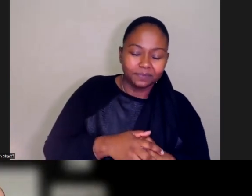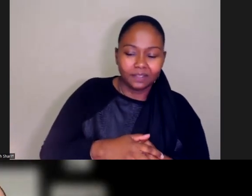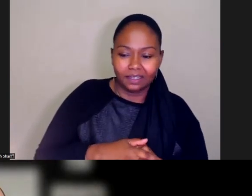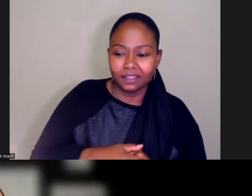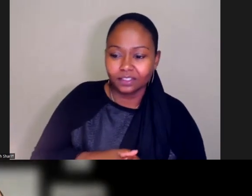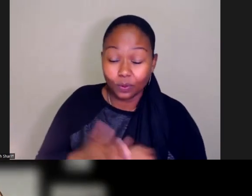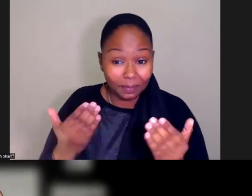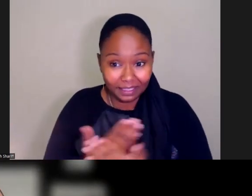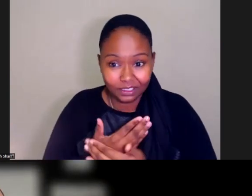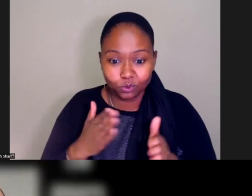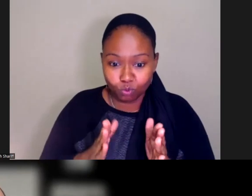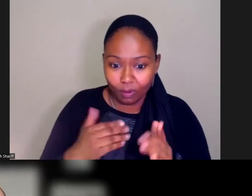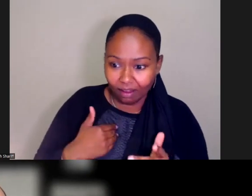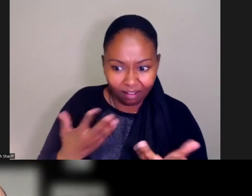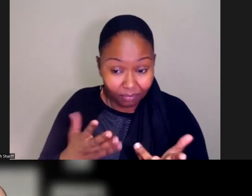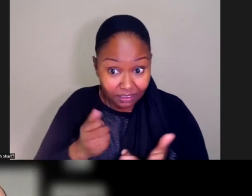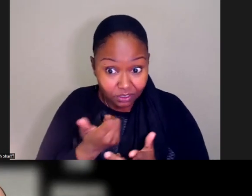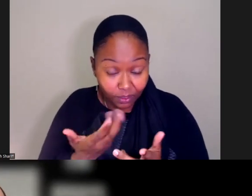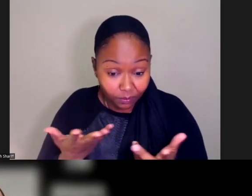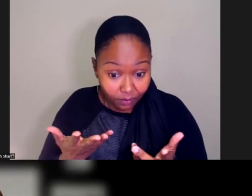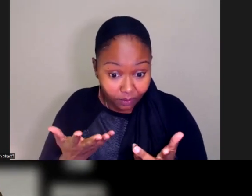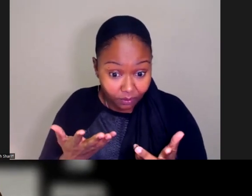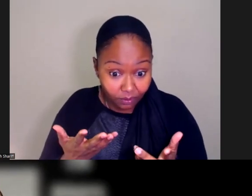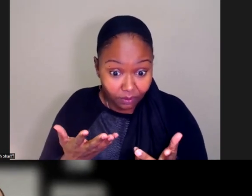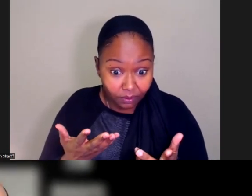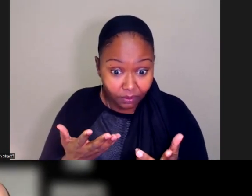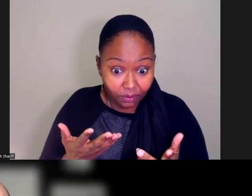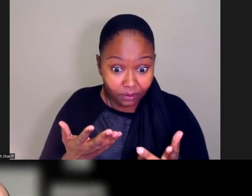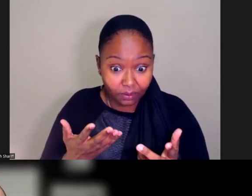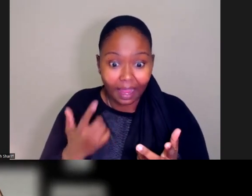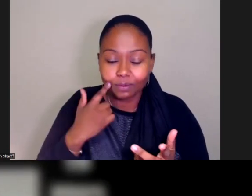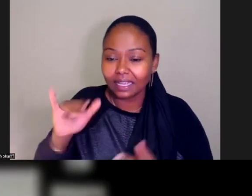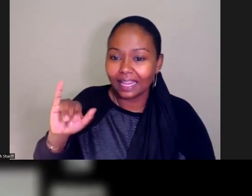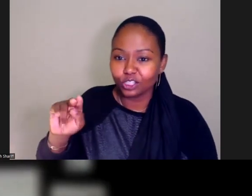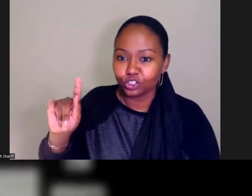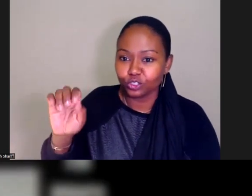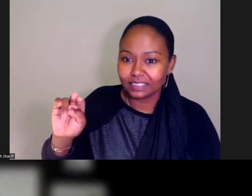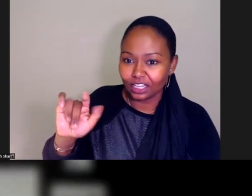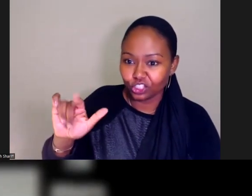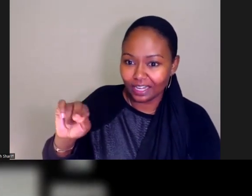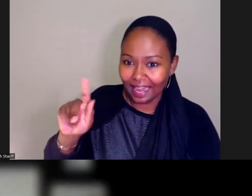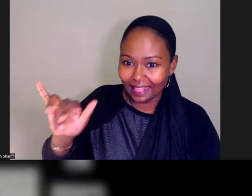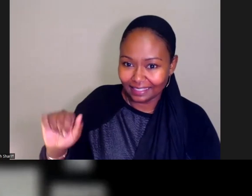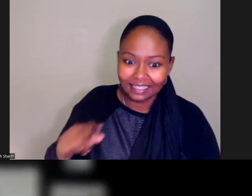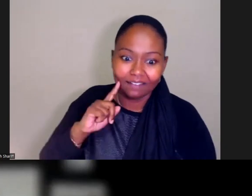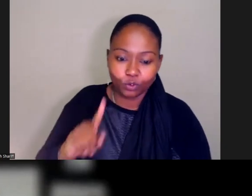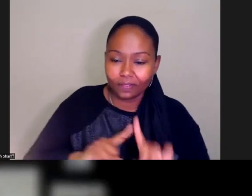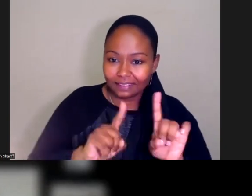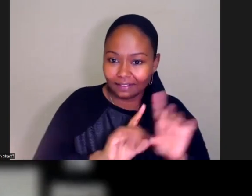right? And so was there anything else that I missed? And then I was starting to ask about intersectionality, too, between the different equity